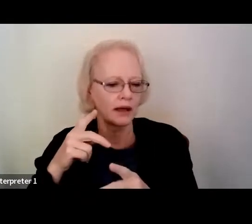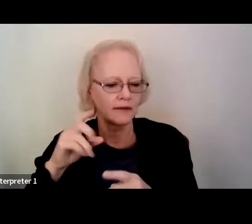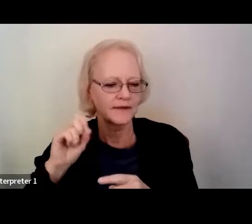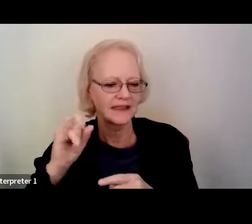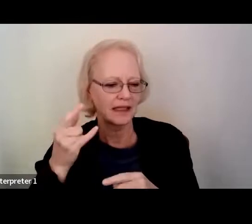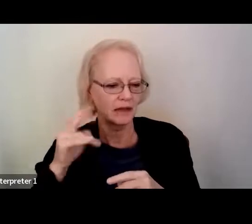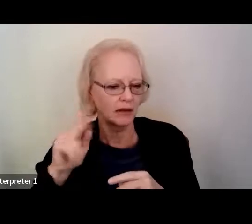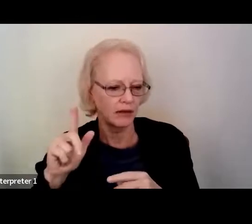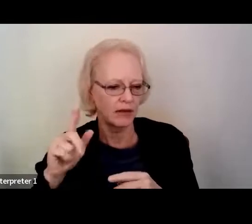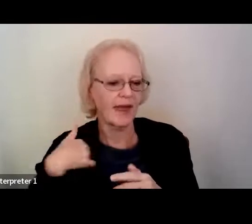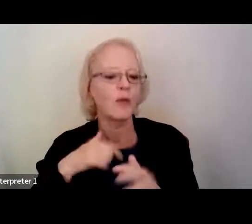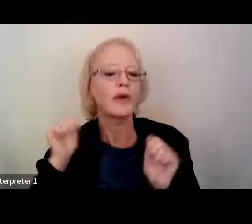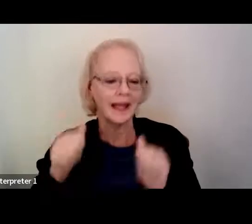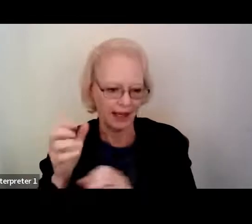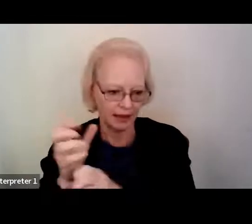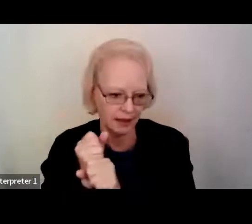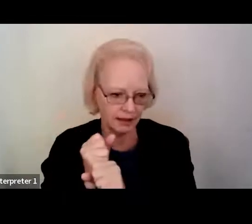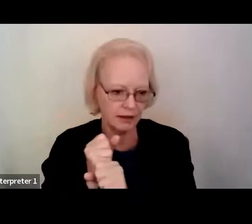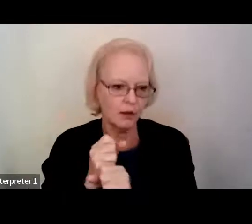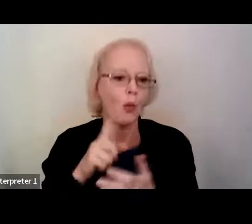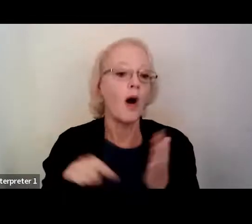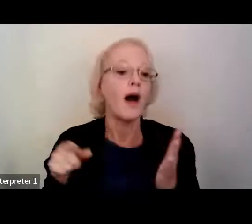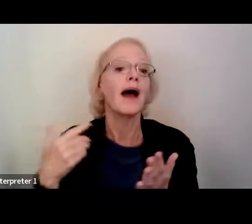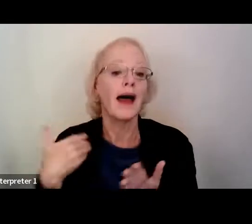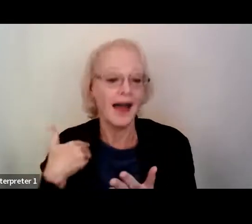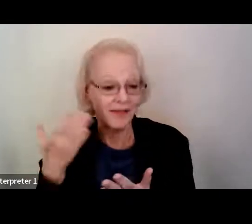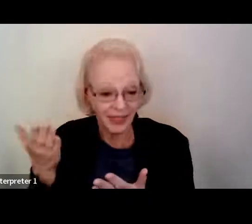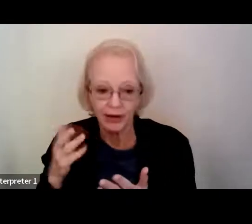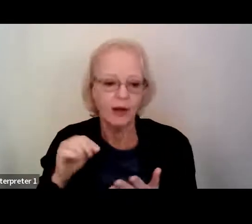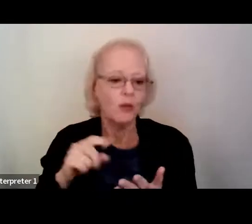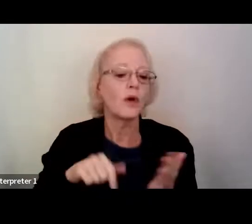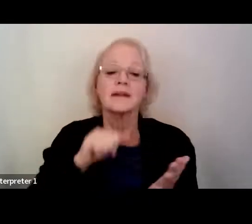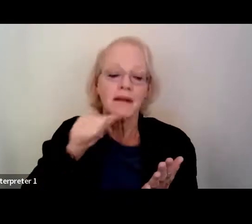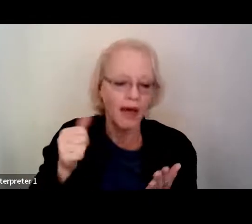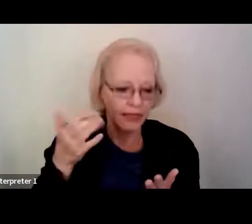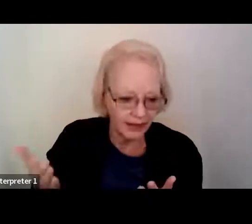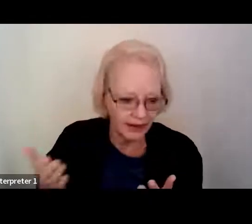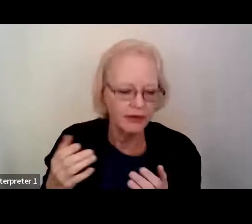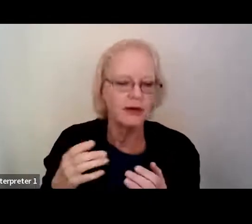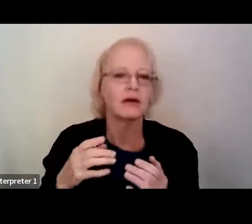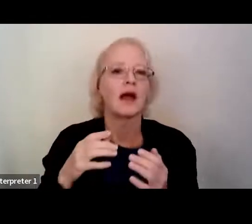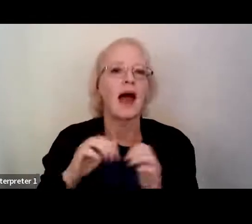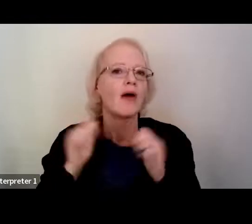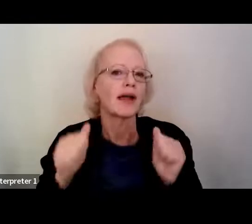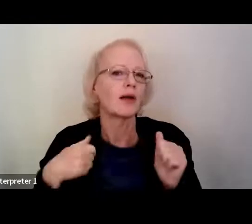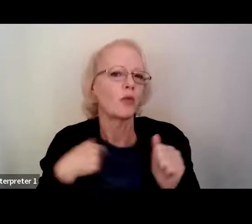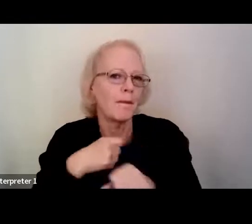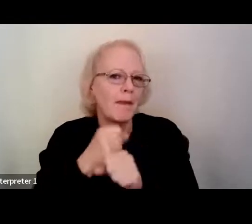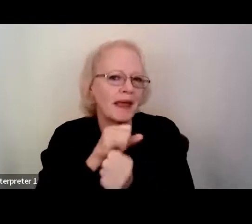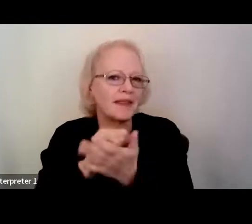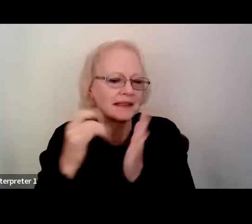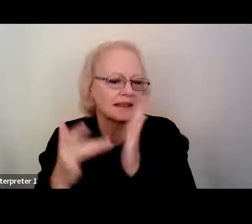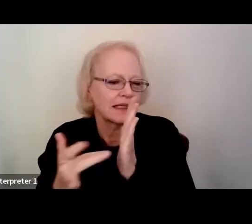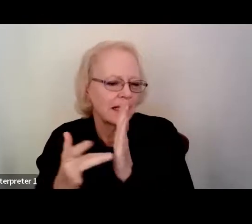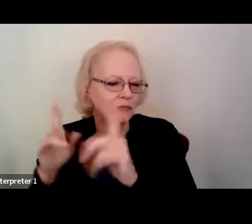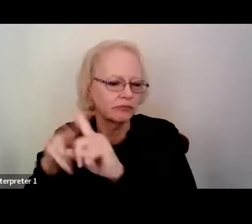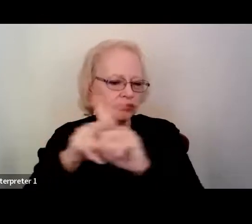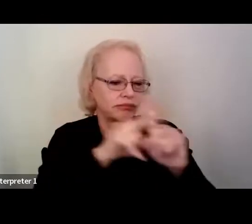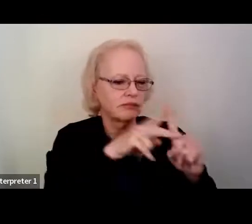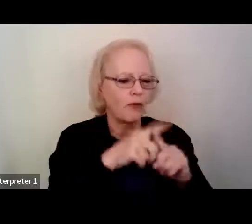what is there and what's not there, and how we can make this technology work for, you know, many populations.